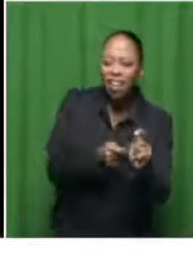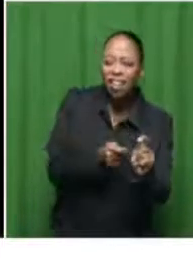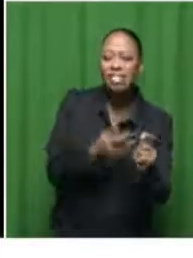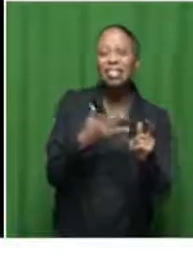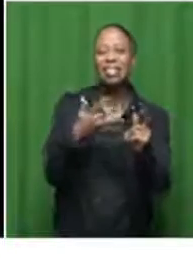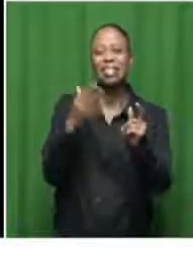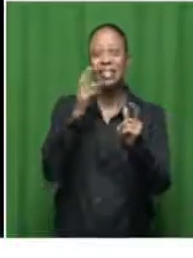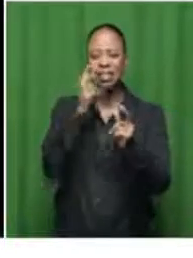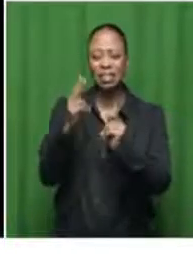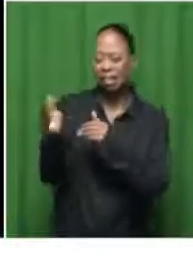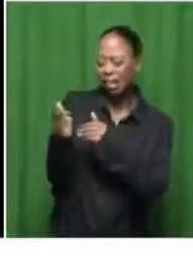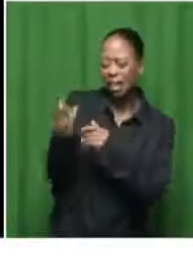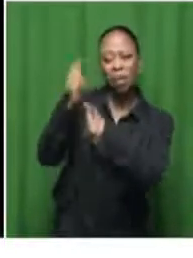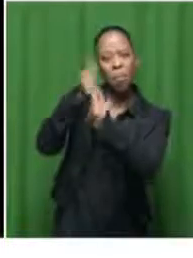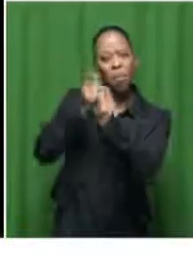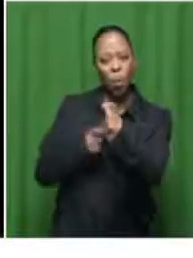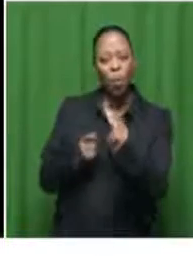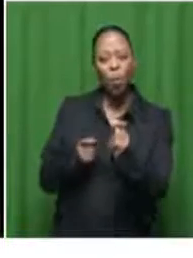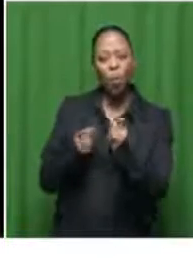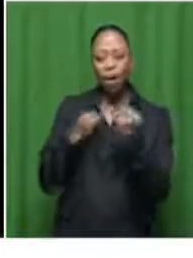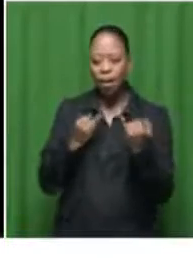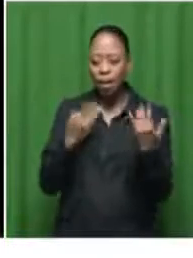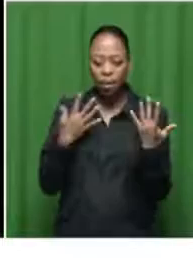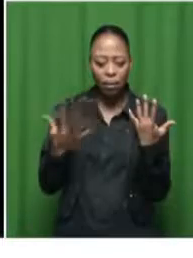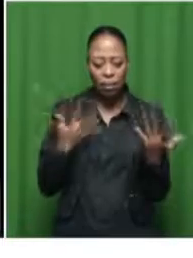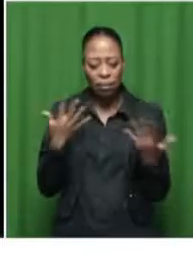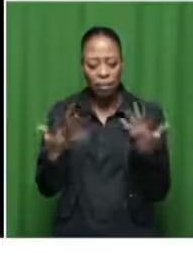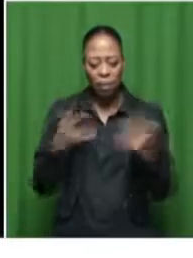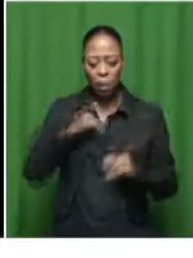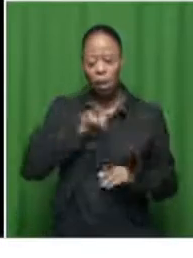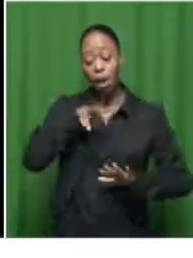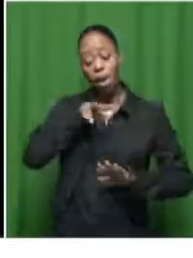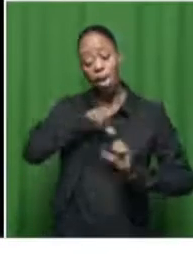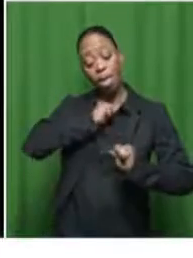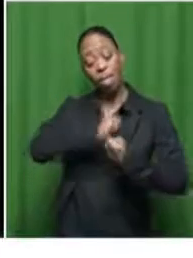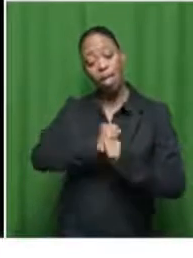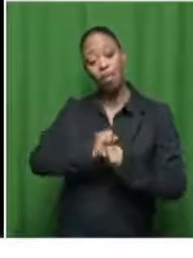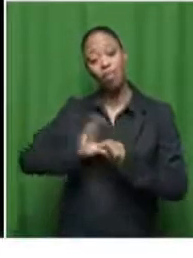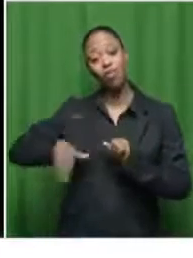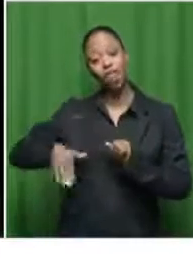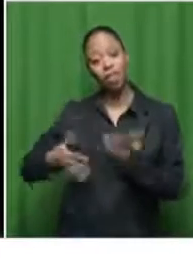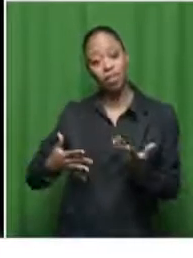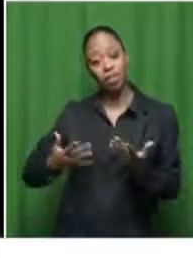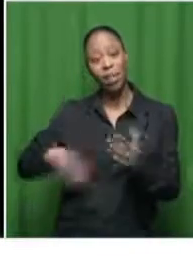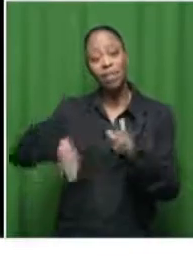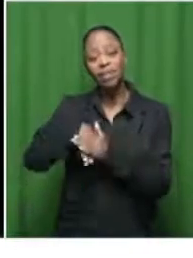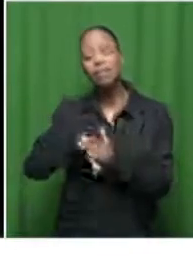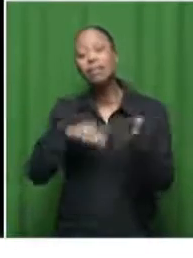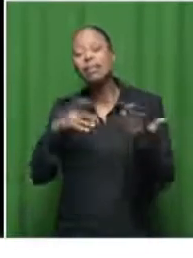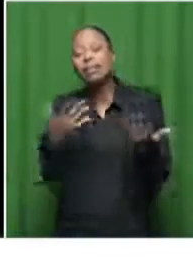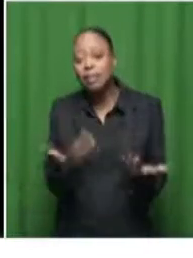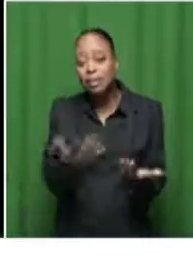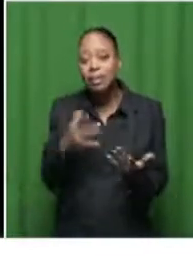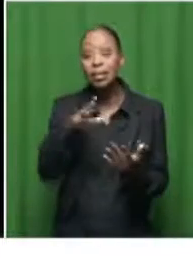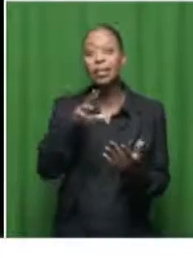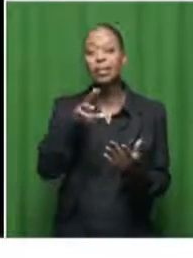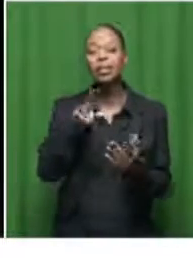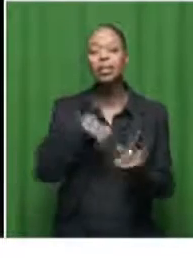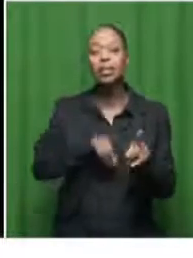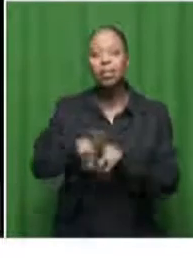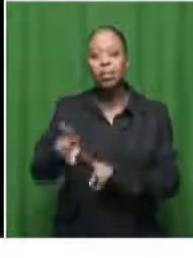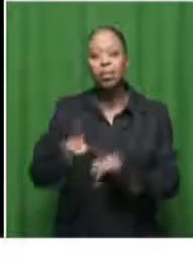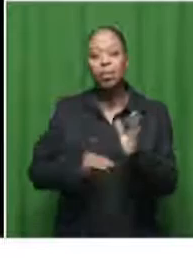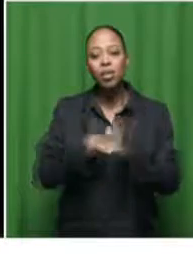so really the action is at hand only eight years to go until we have the sustainable development goals to be